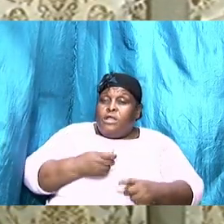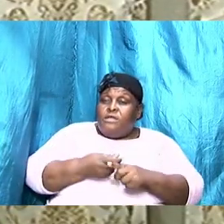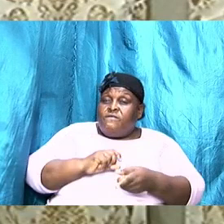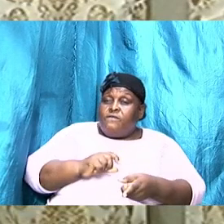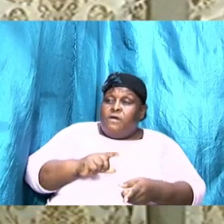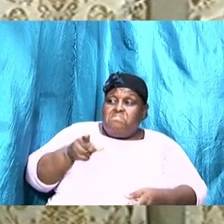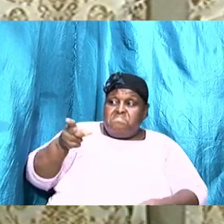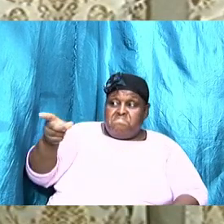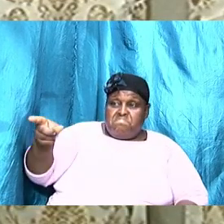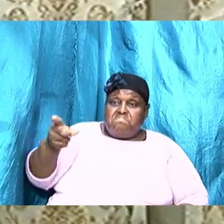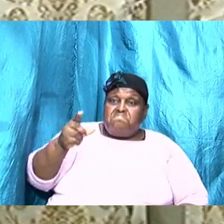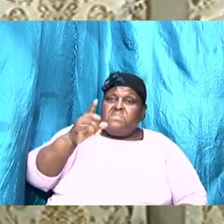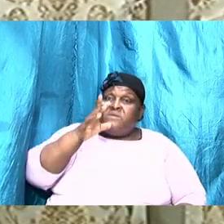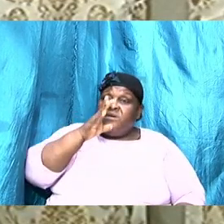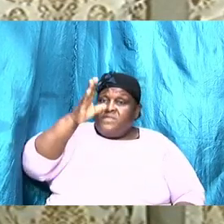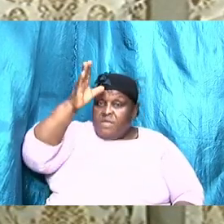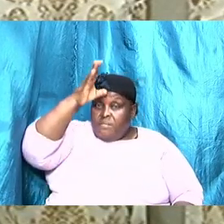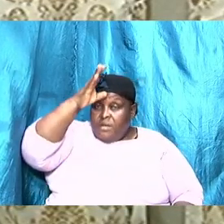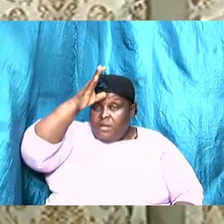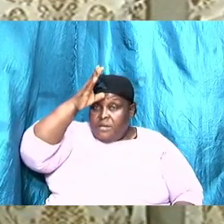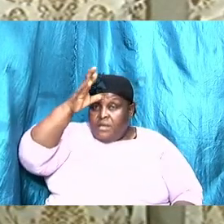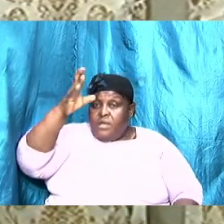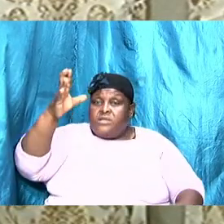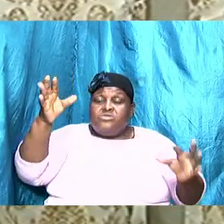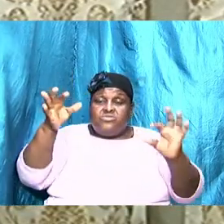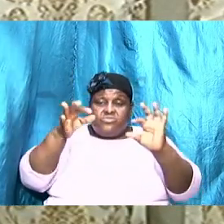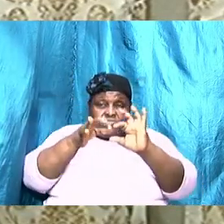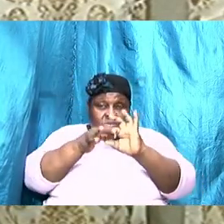the responsibility of source